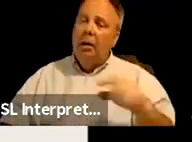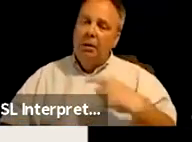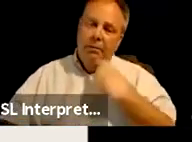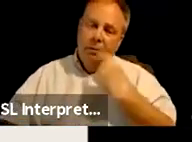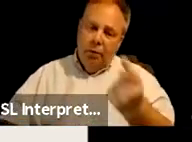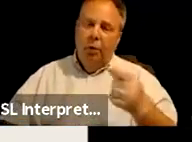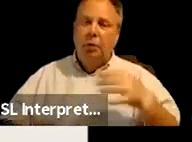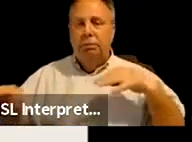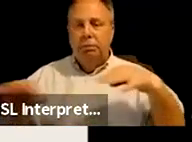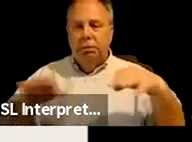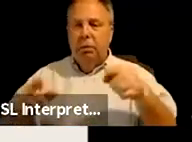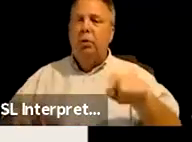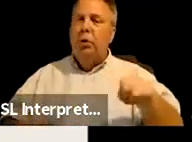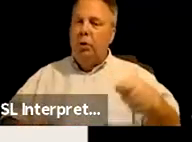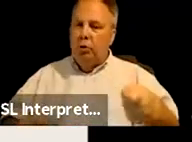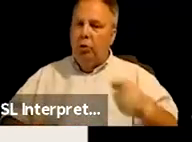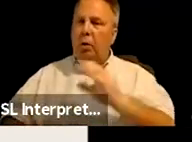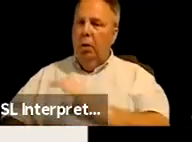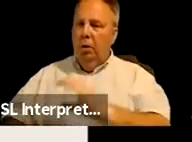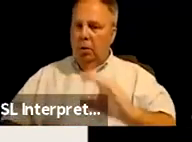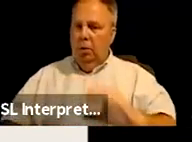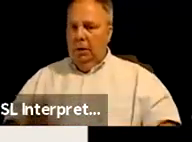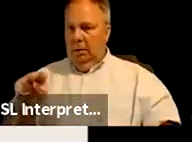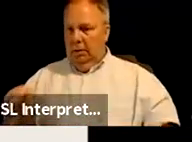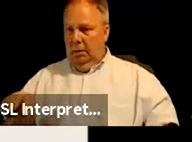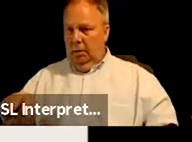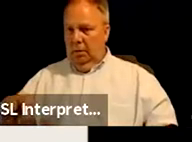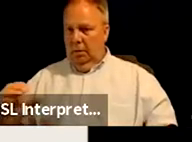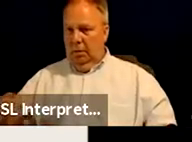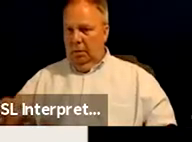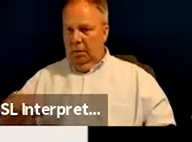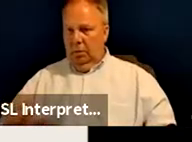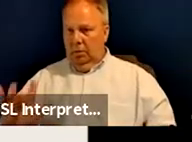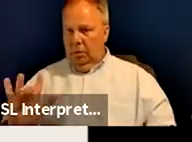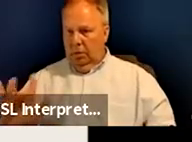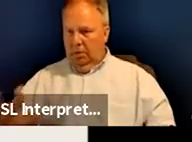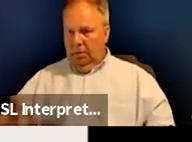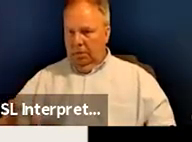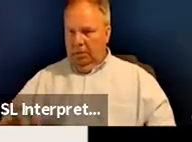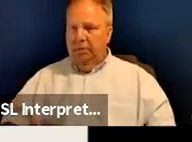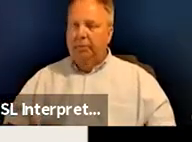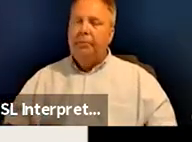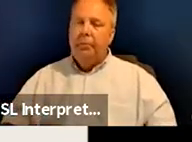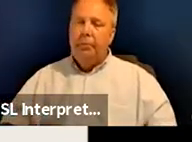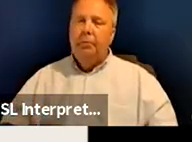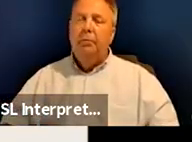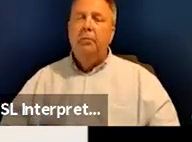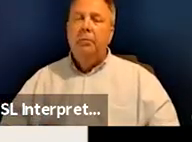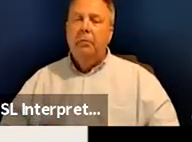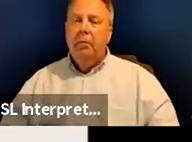that you can turn on closed captions by clicking the closed caption icon on your zoom screen.